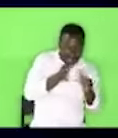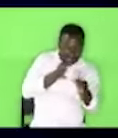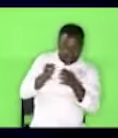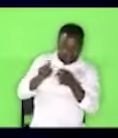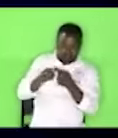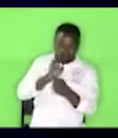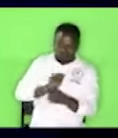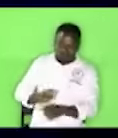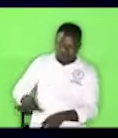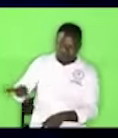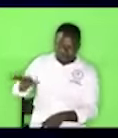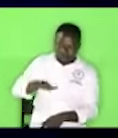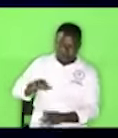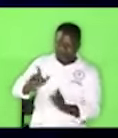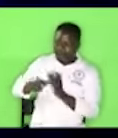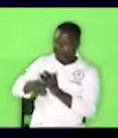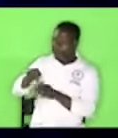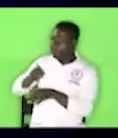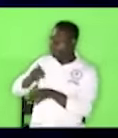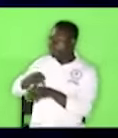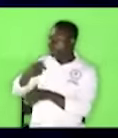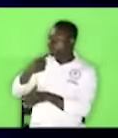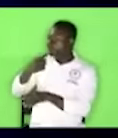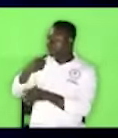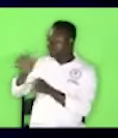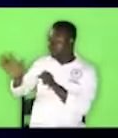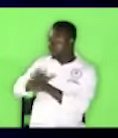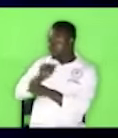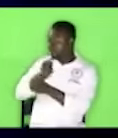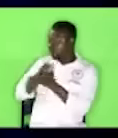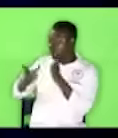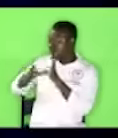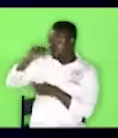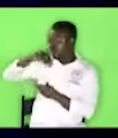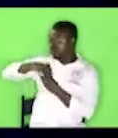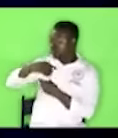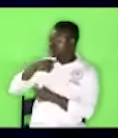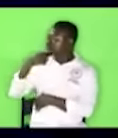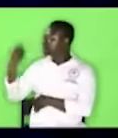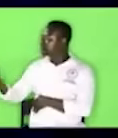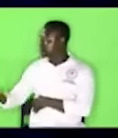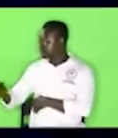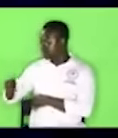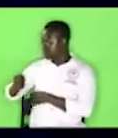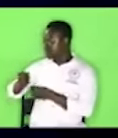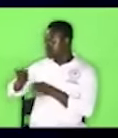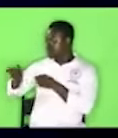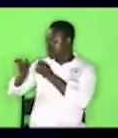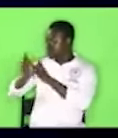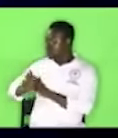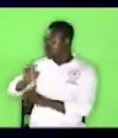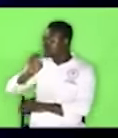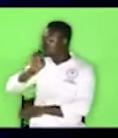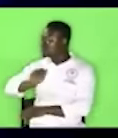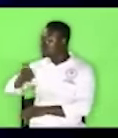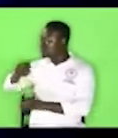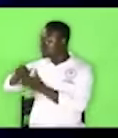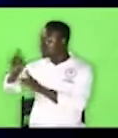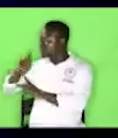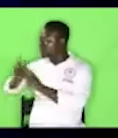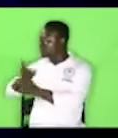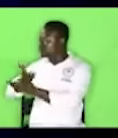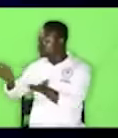then Peter filled with the Holy Spirit said to them rulers and elders of the people